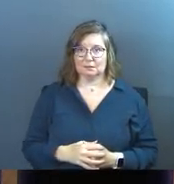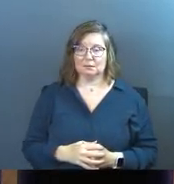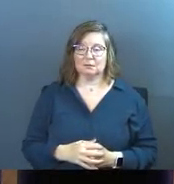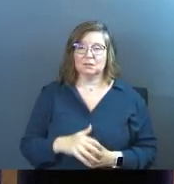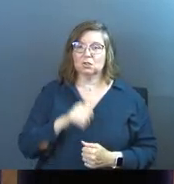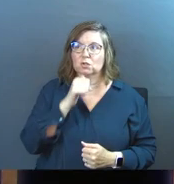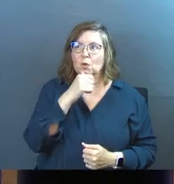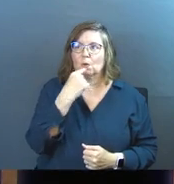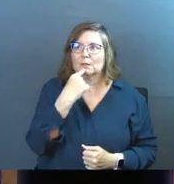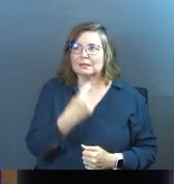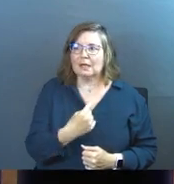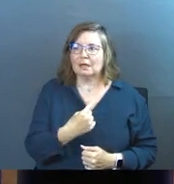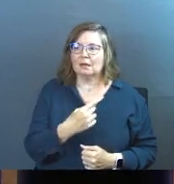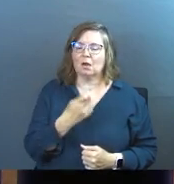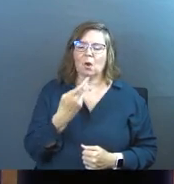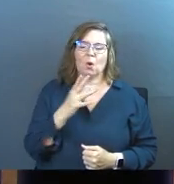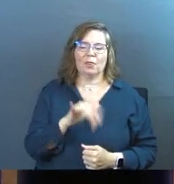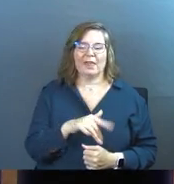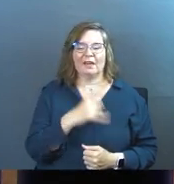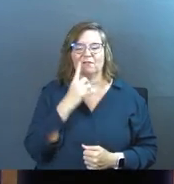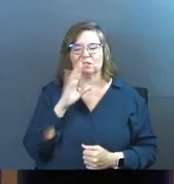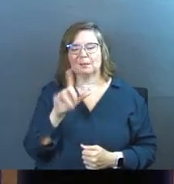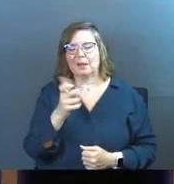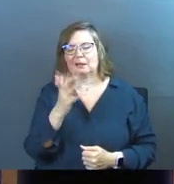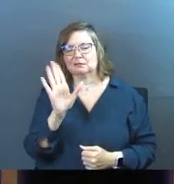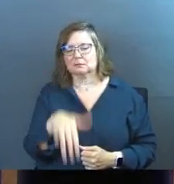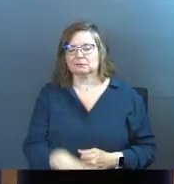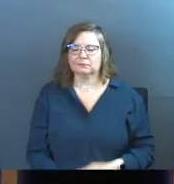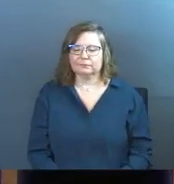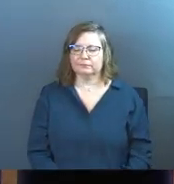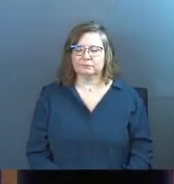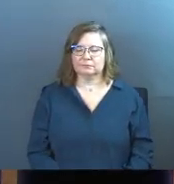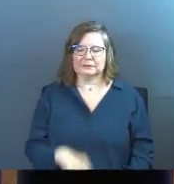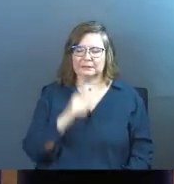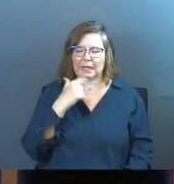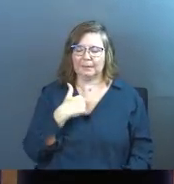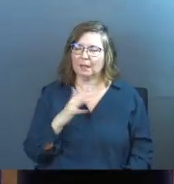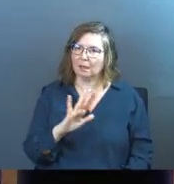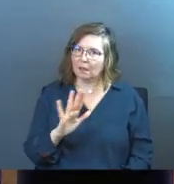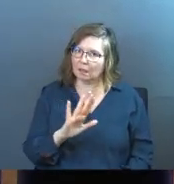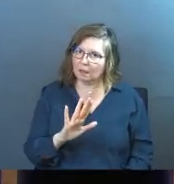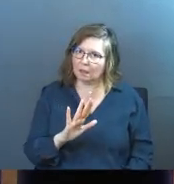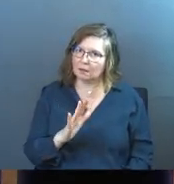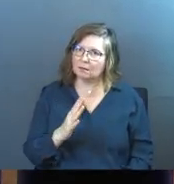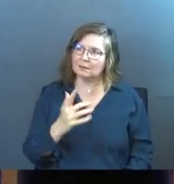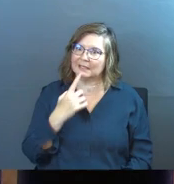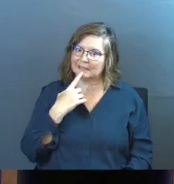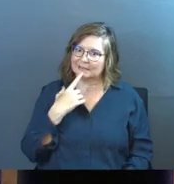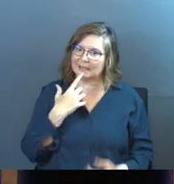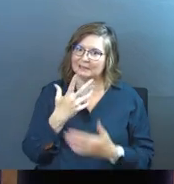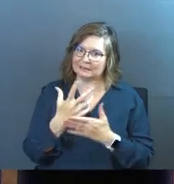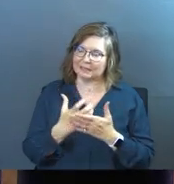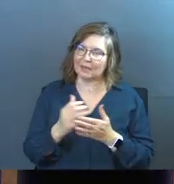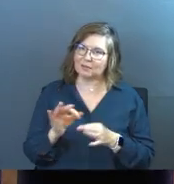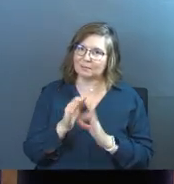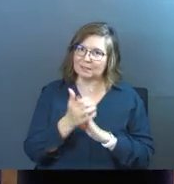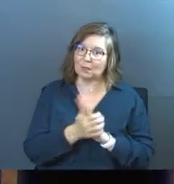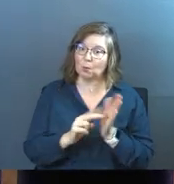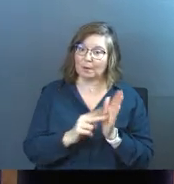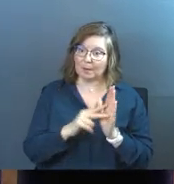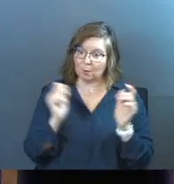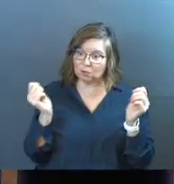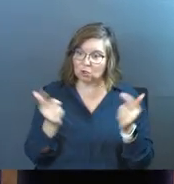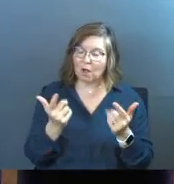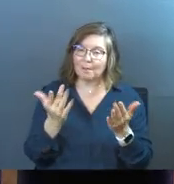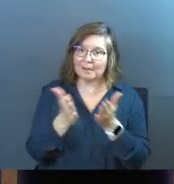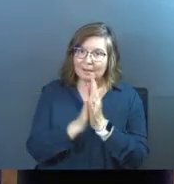So you don't say, oh, that stuff, that's for somebody else. Eagerly desire the spiritual gifts, which means we should